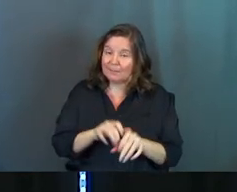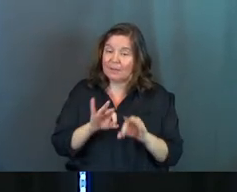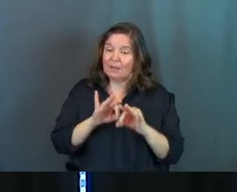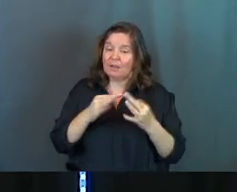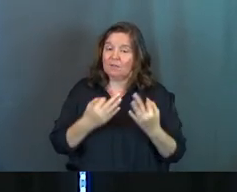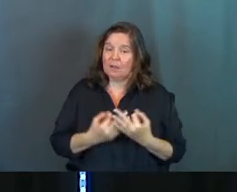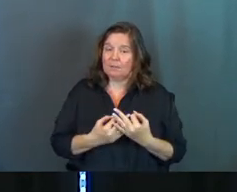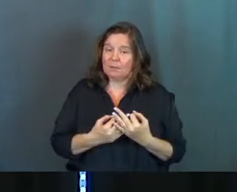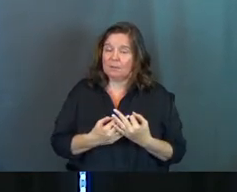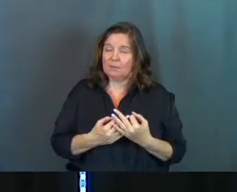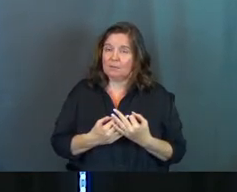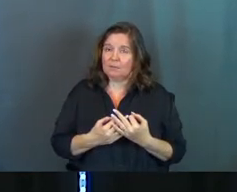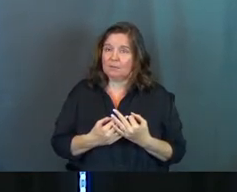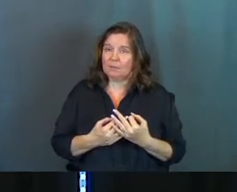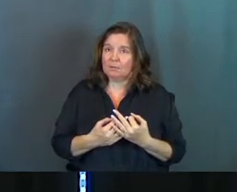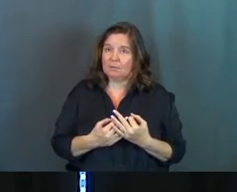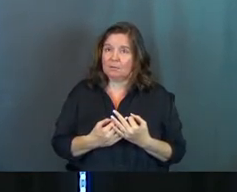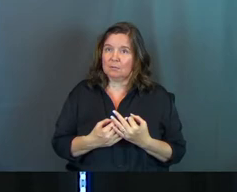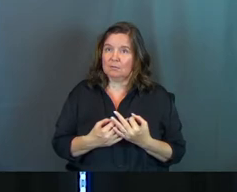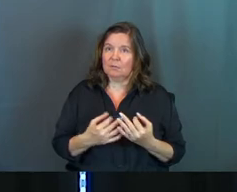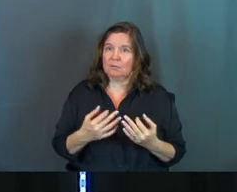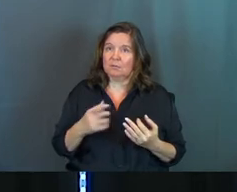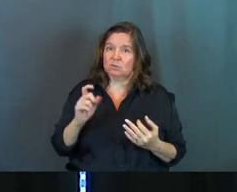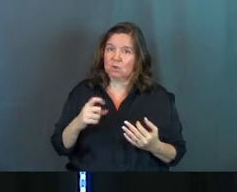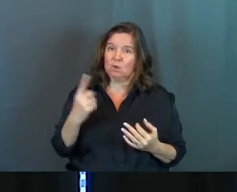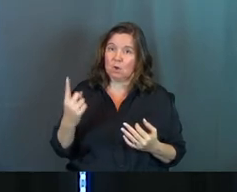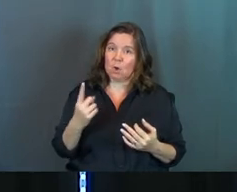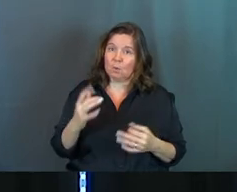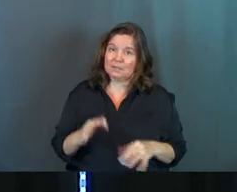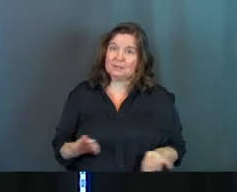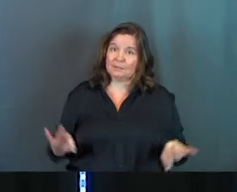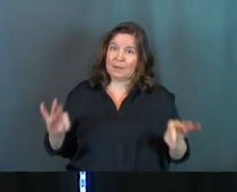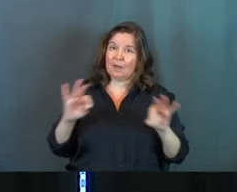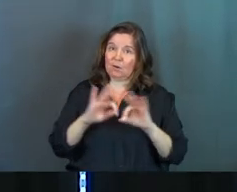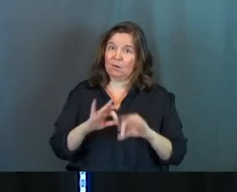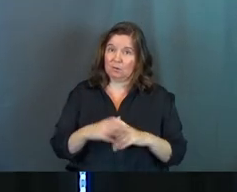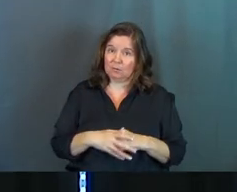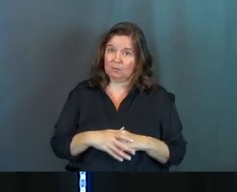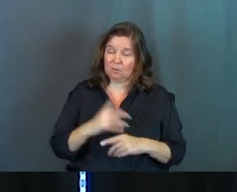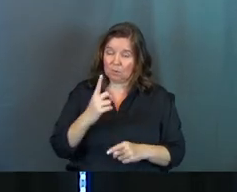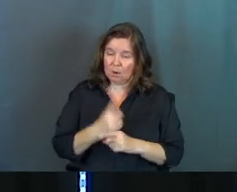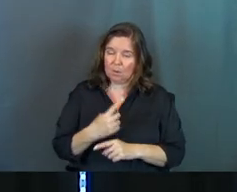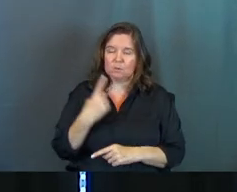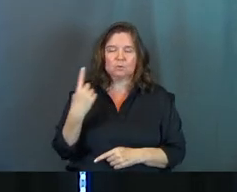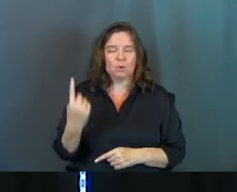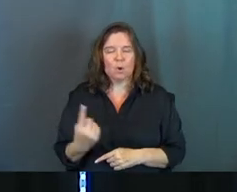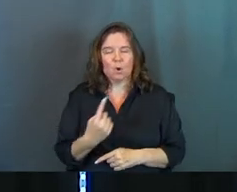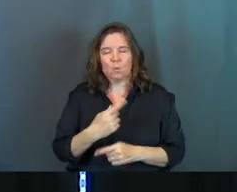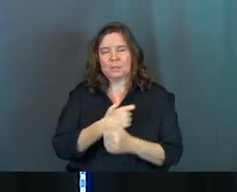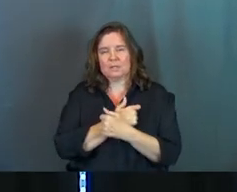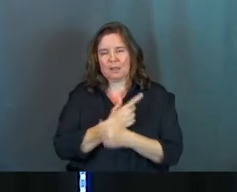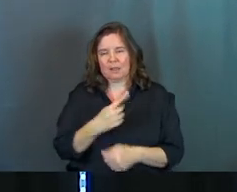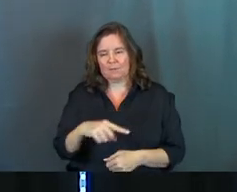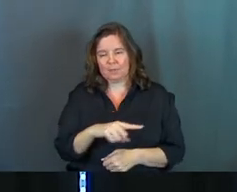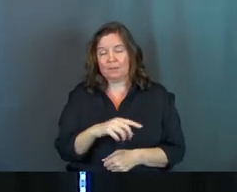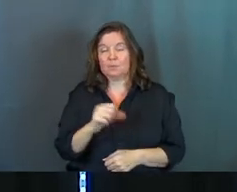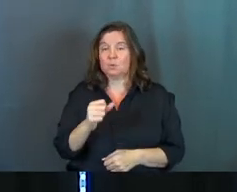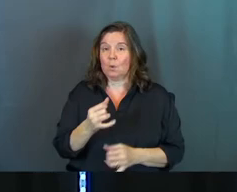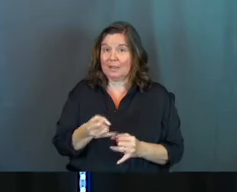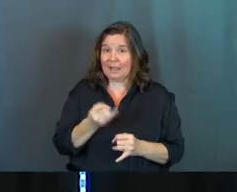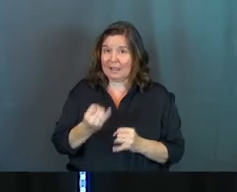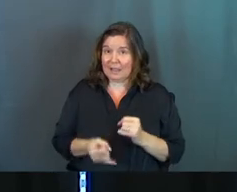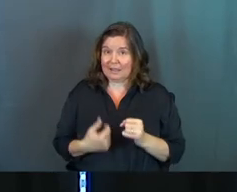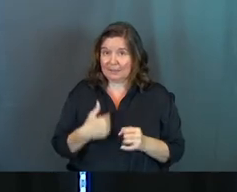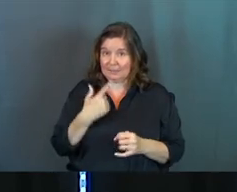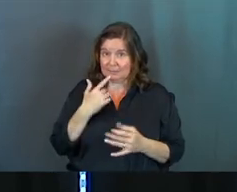family, credit to Vin Diesel, should always matter, right? We should always love them. So last